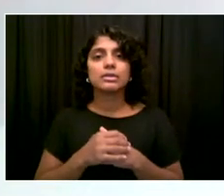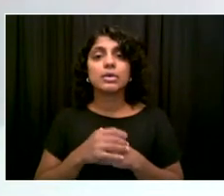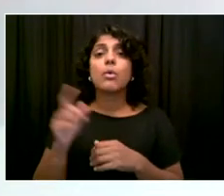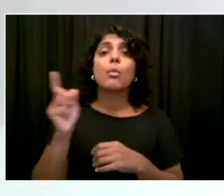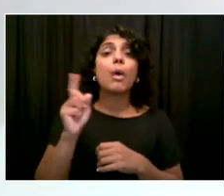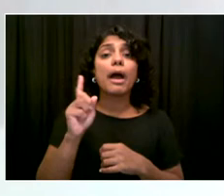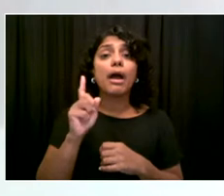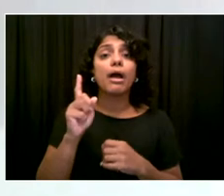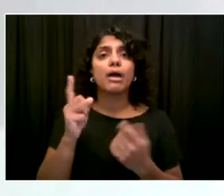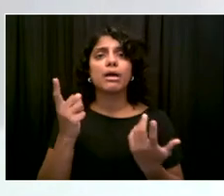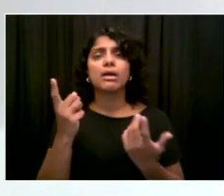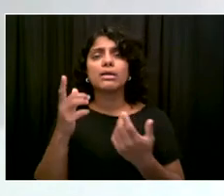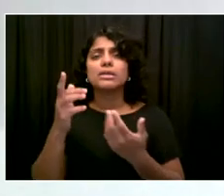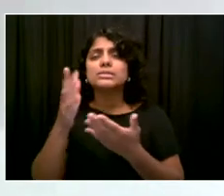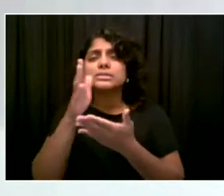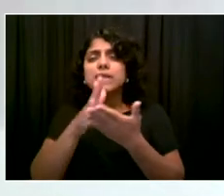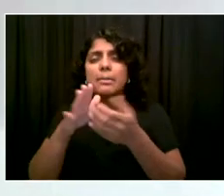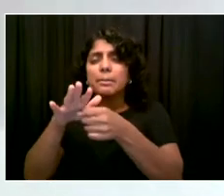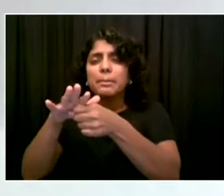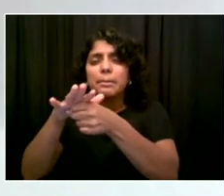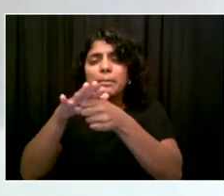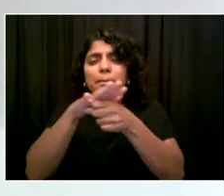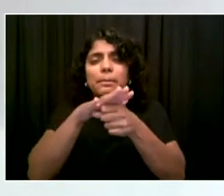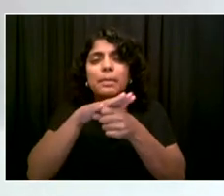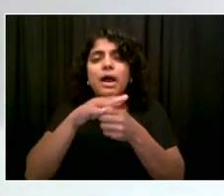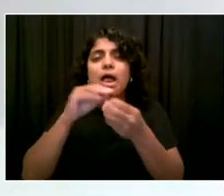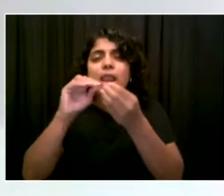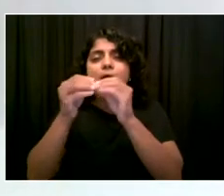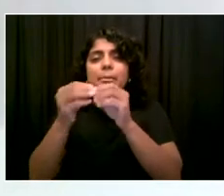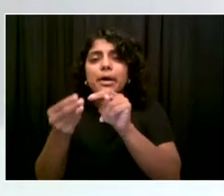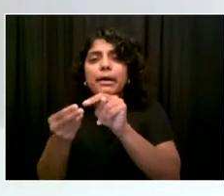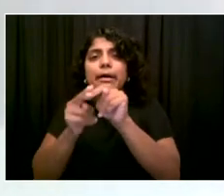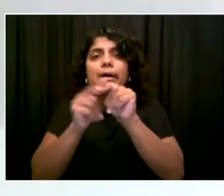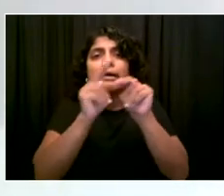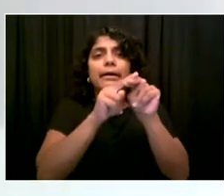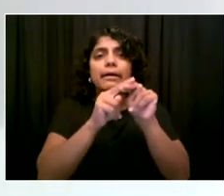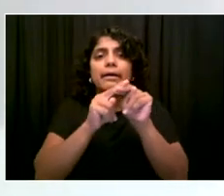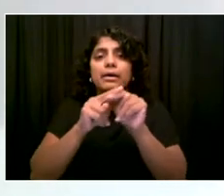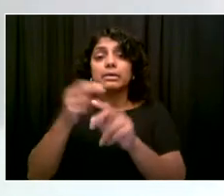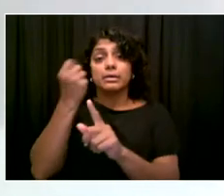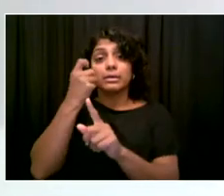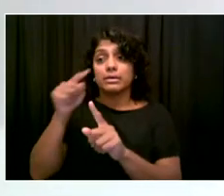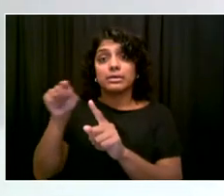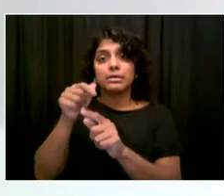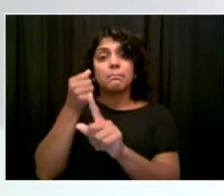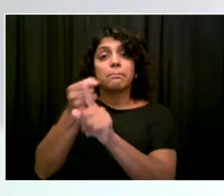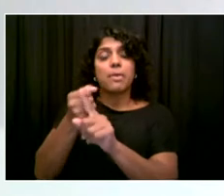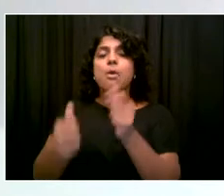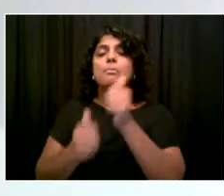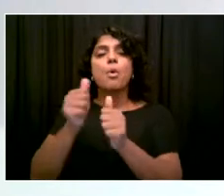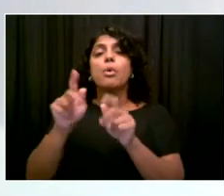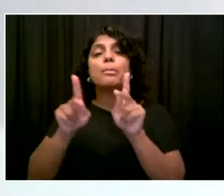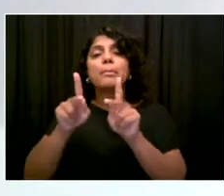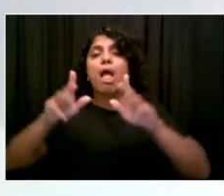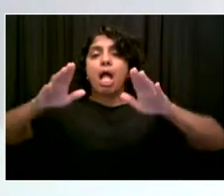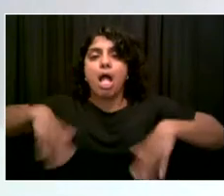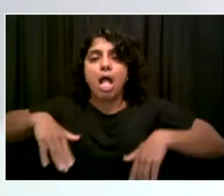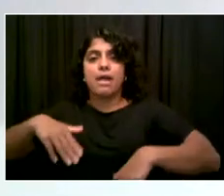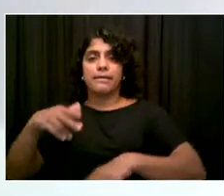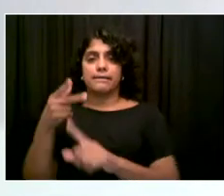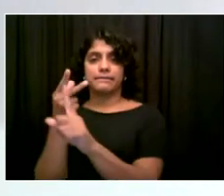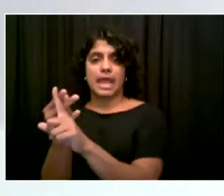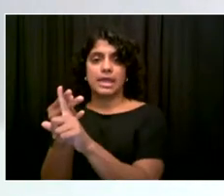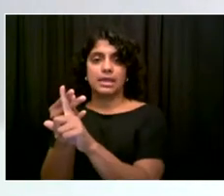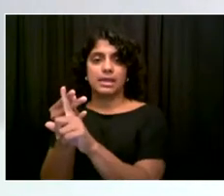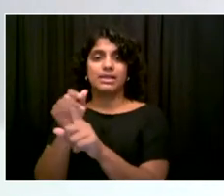And we have a city that's prepared to vaccinate people with a highly effective vaccine at no cost with great